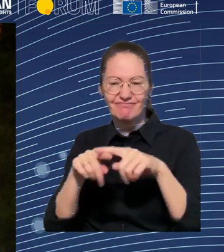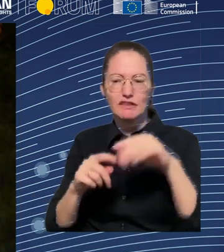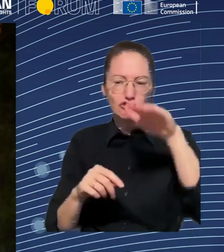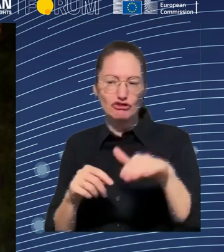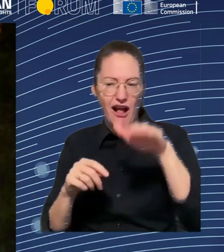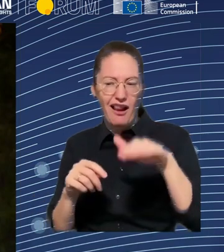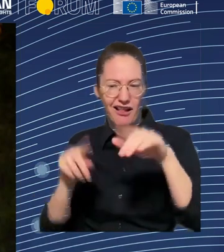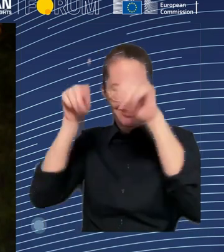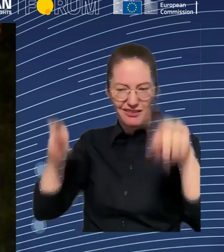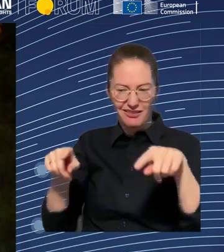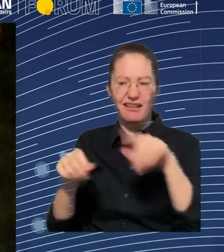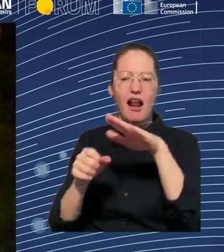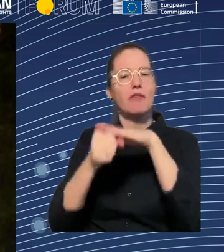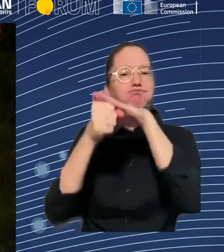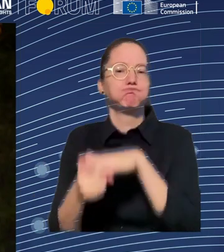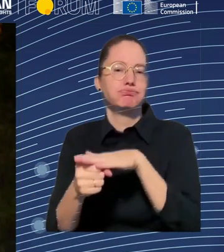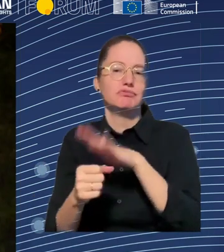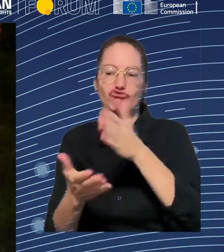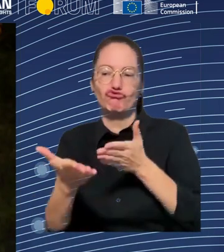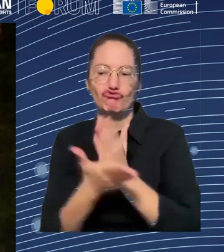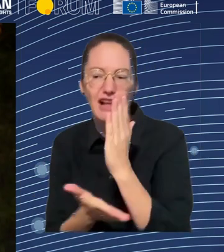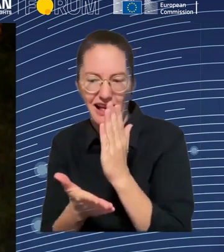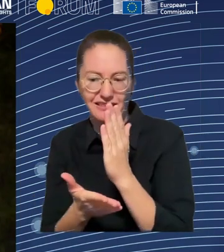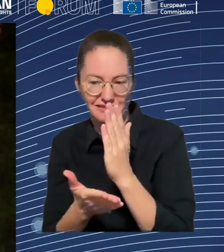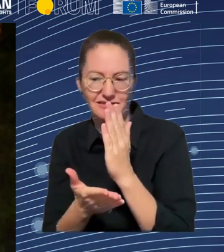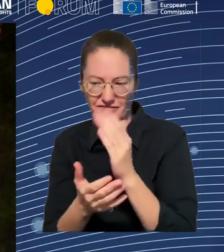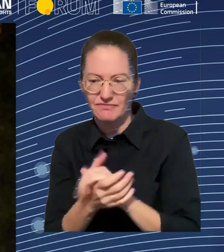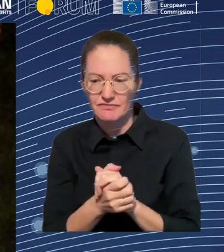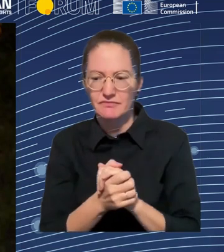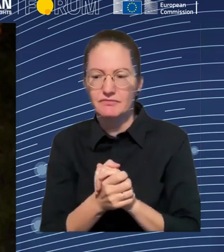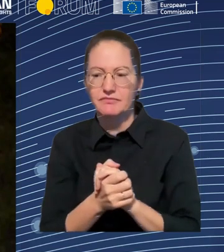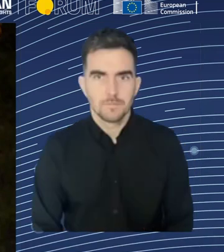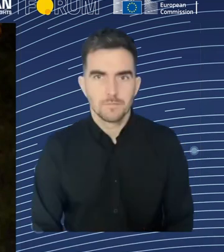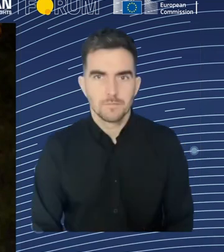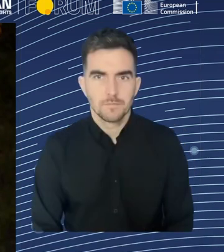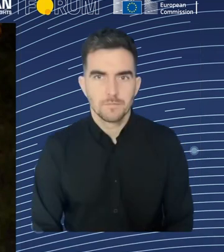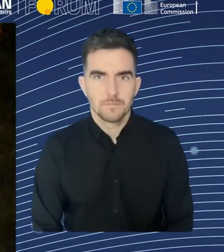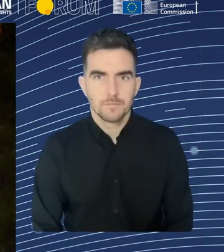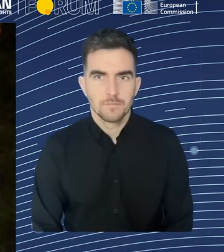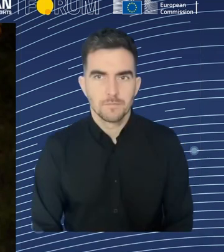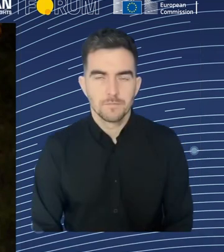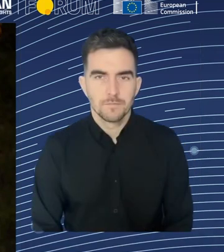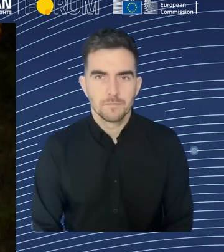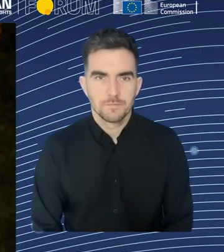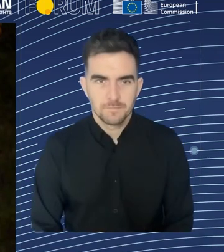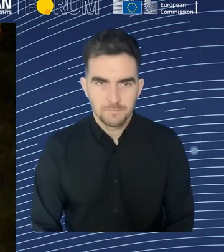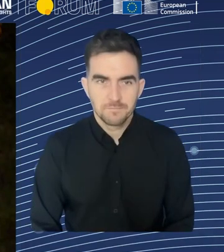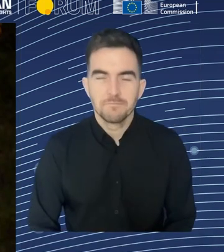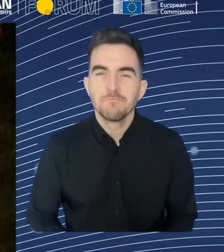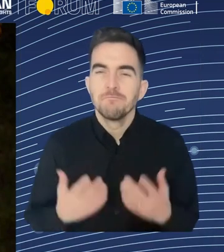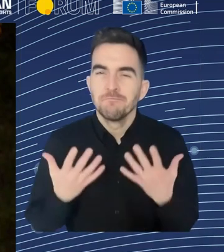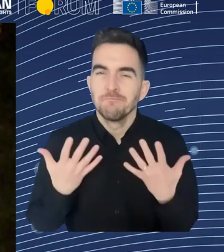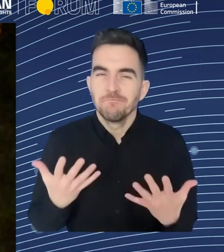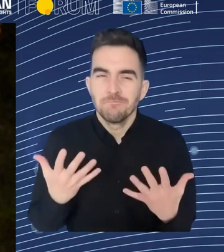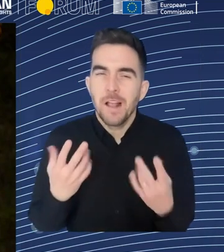identity at work. And so, you asked, which of these are we most concerned about? I will share with you that in the U